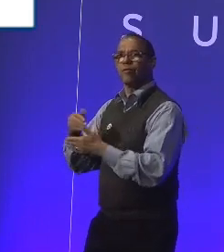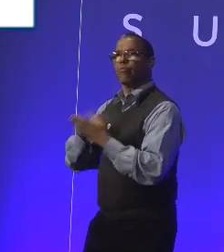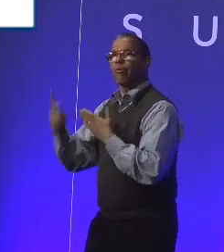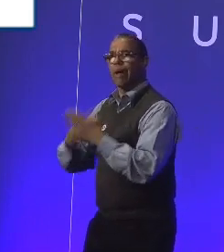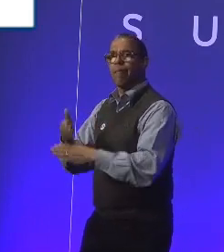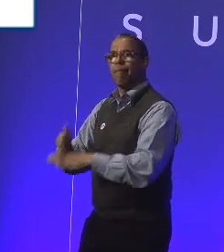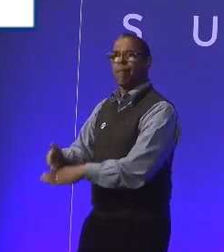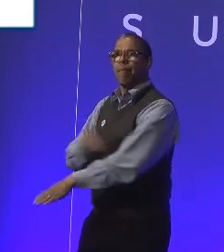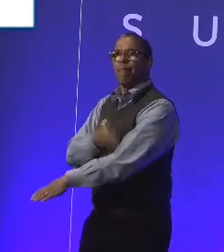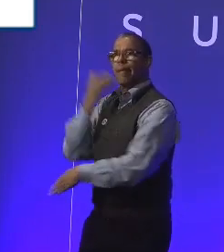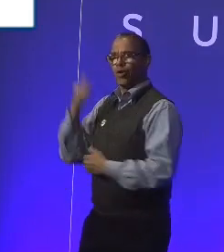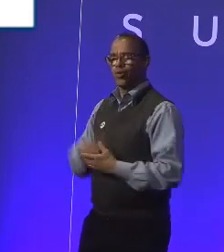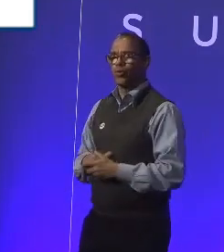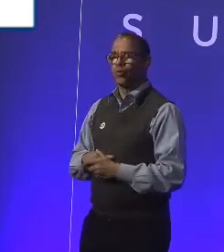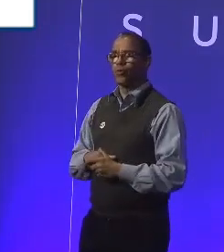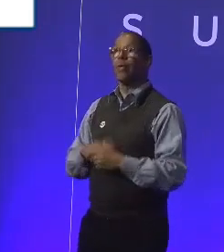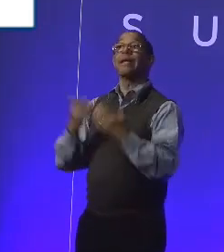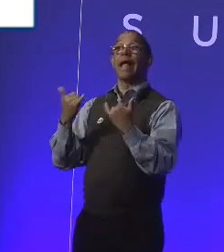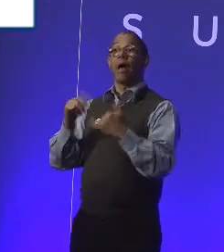more from Lee.